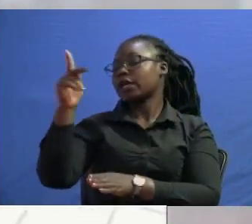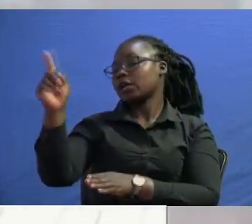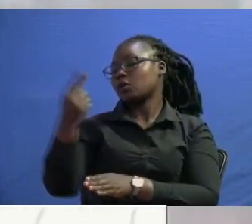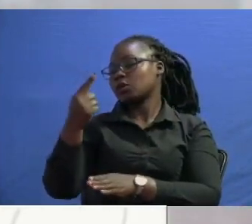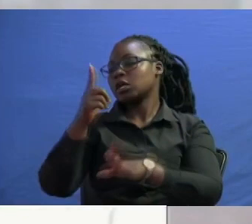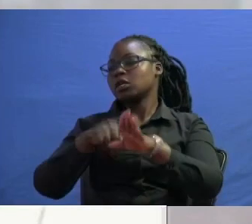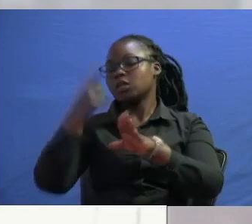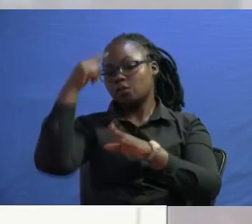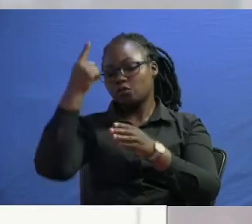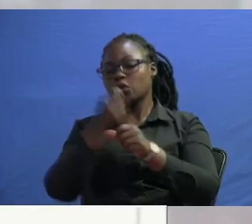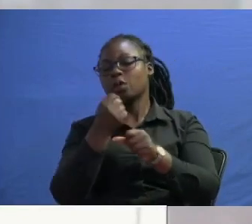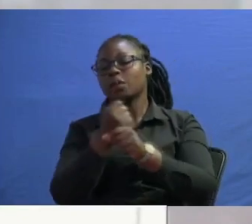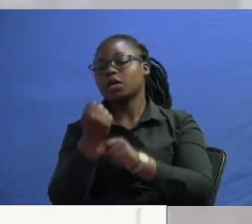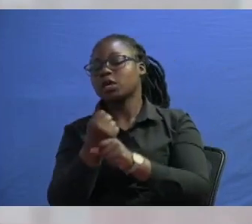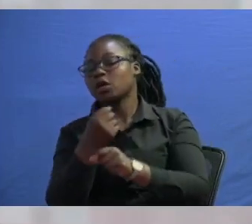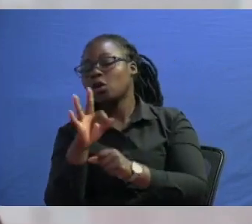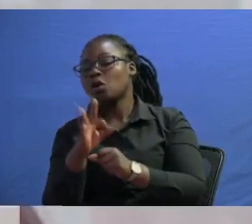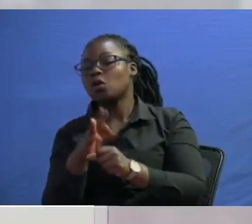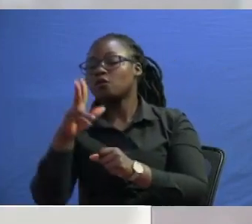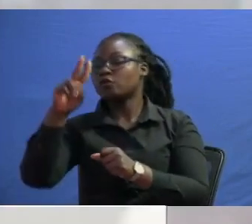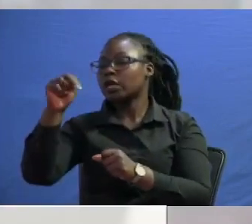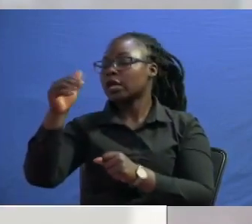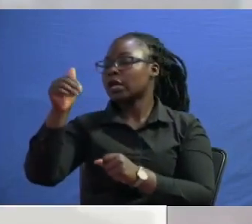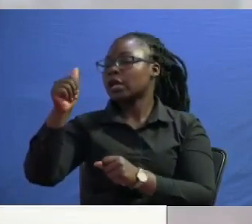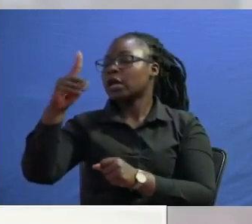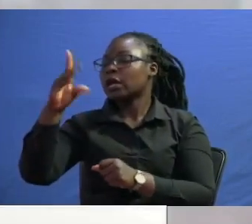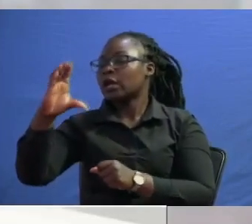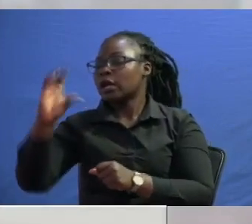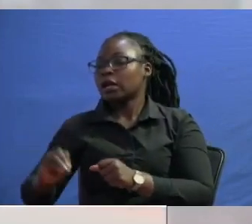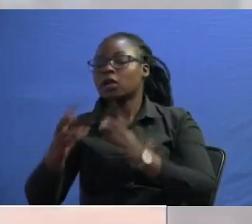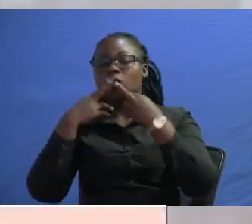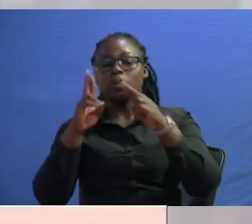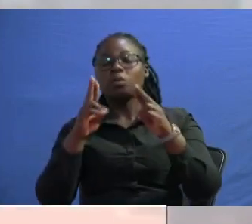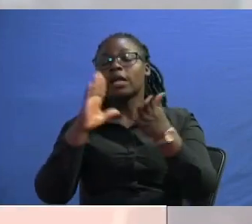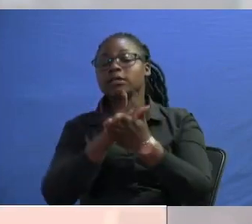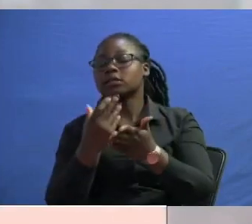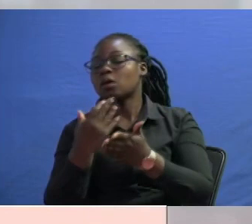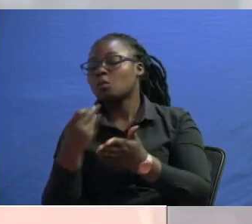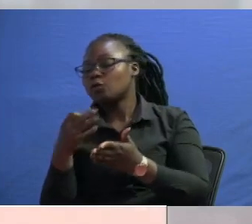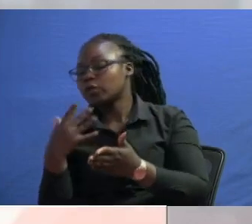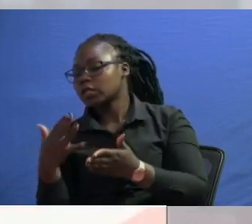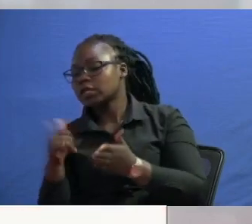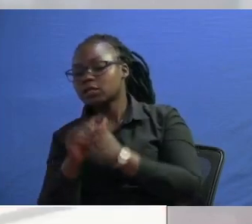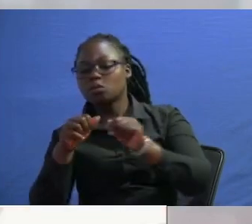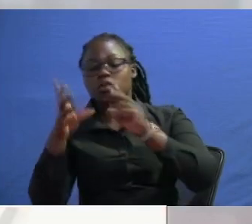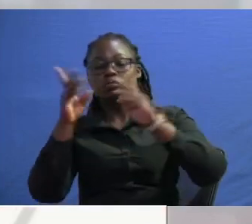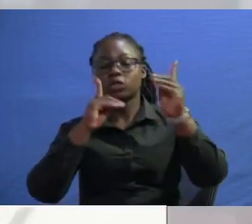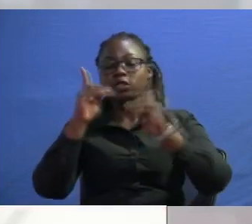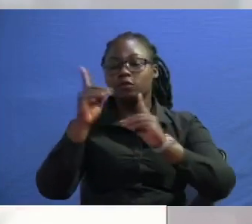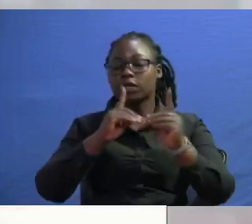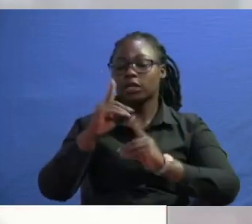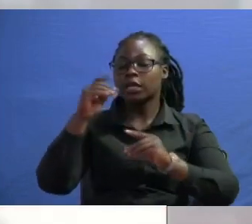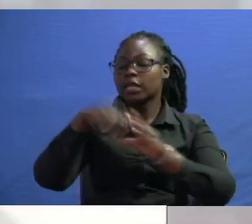during the formation of this uh you know the nadco report and some of the issues that could that were to be discussed on that